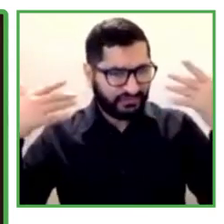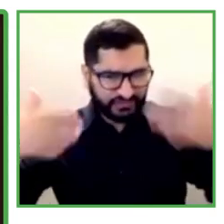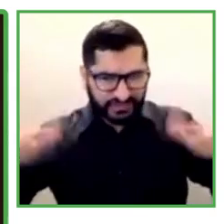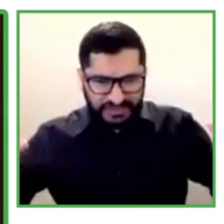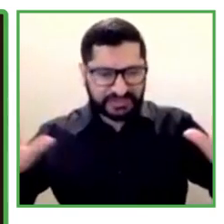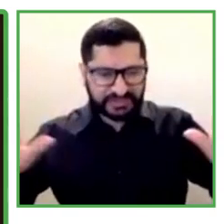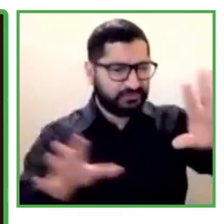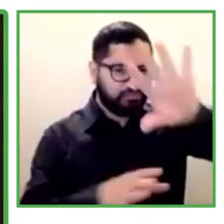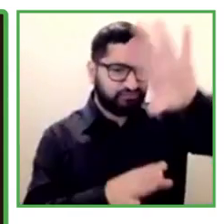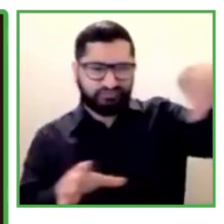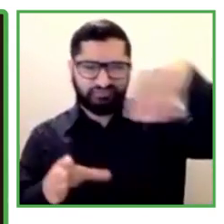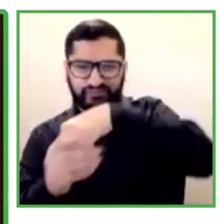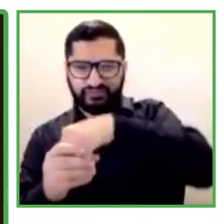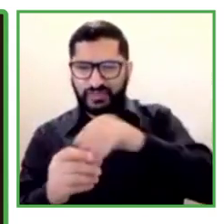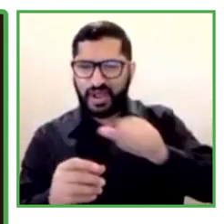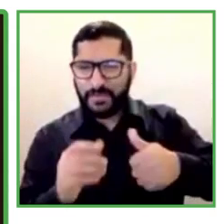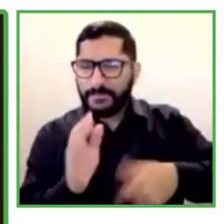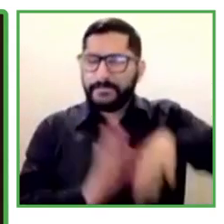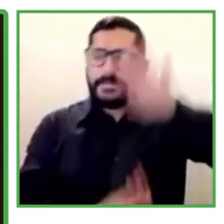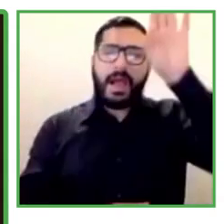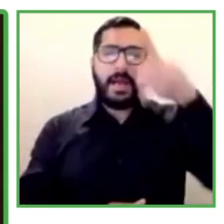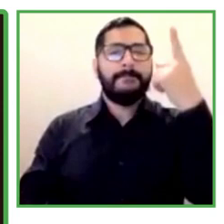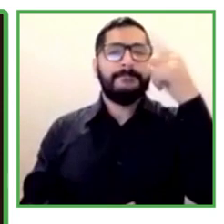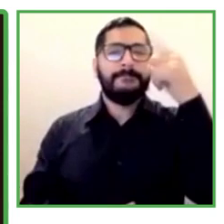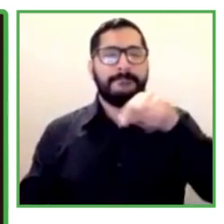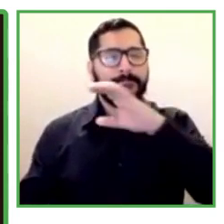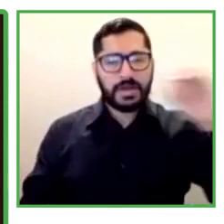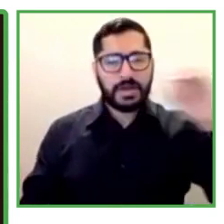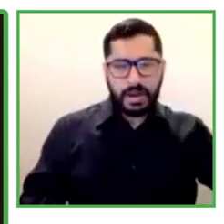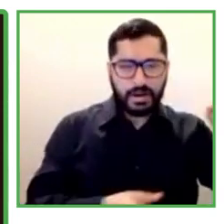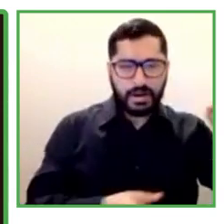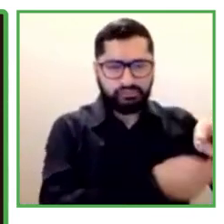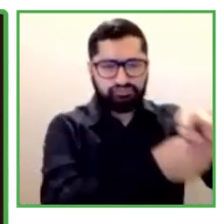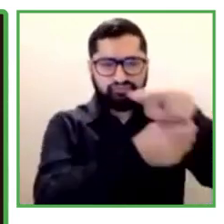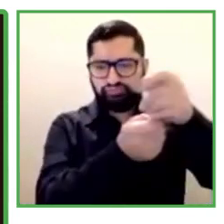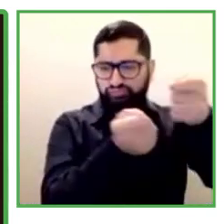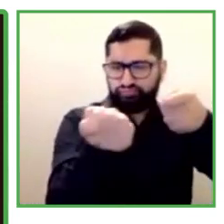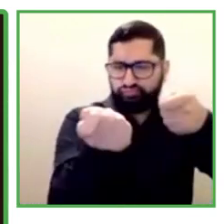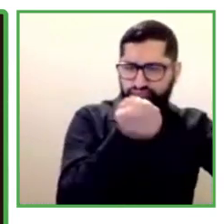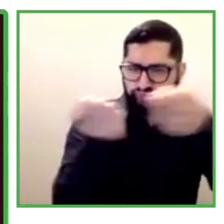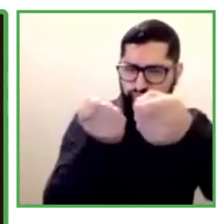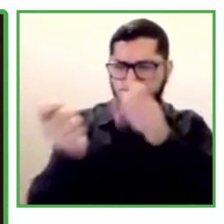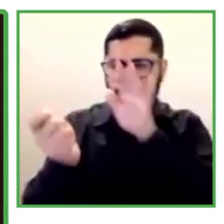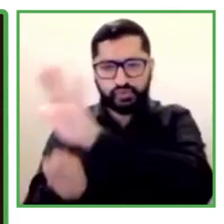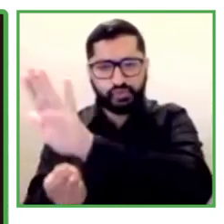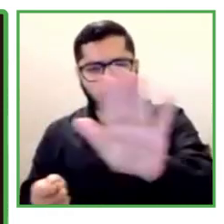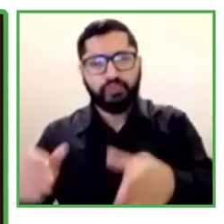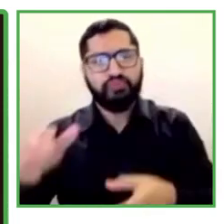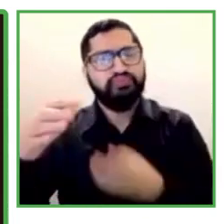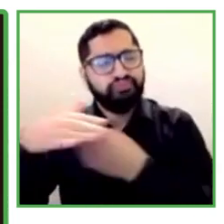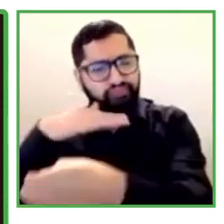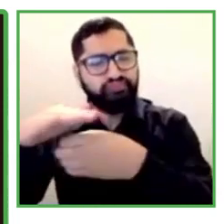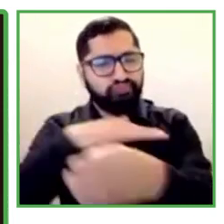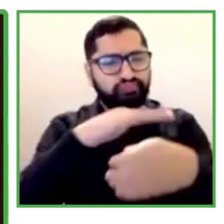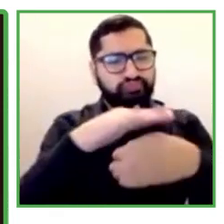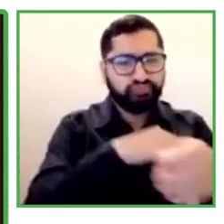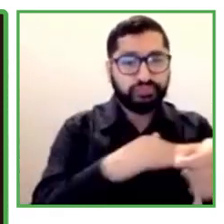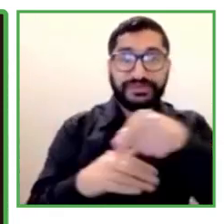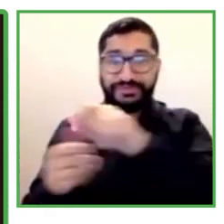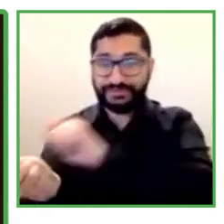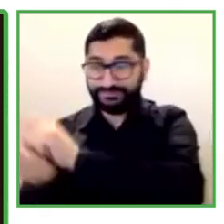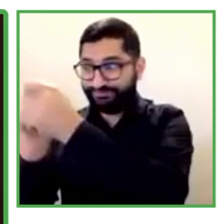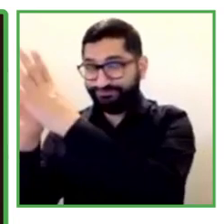And their model was implemented in Egypt, overall in